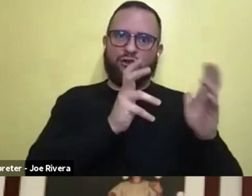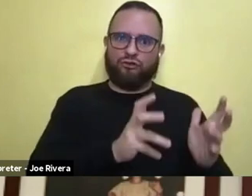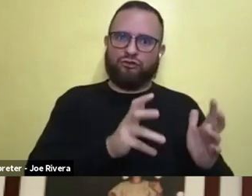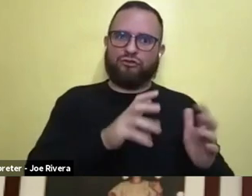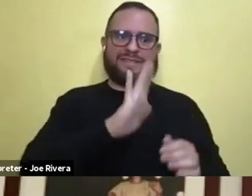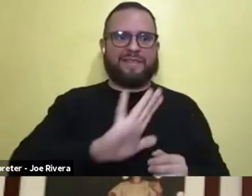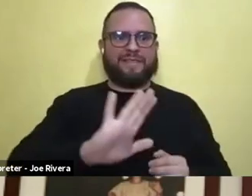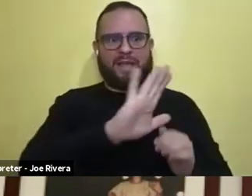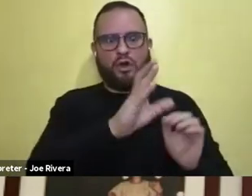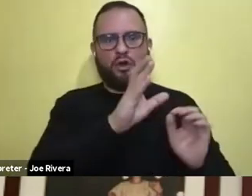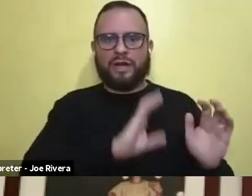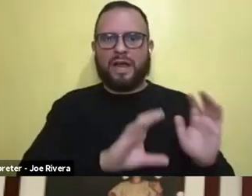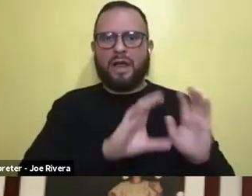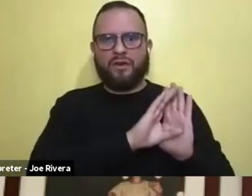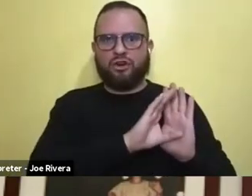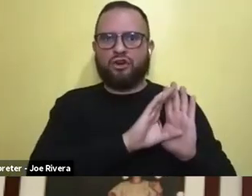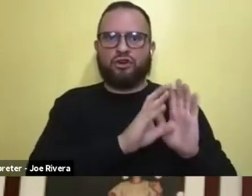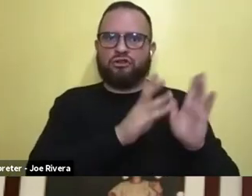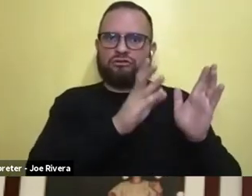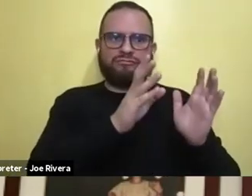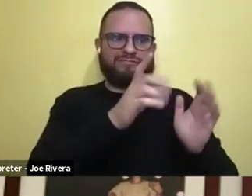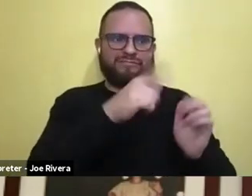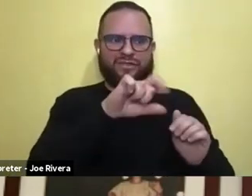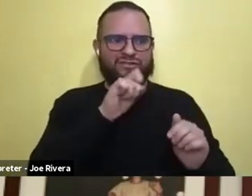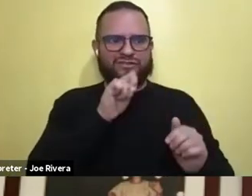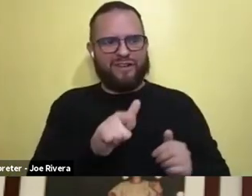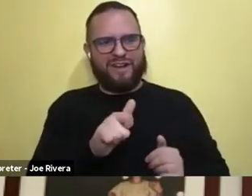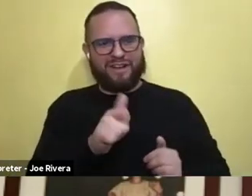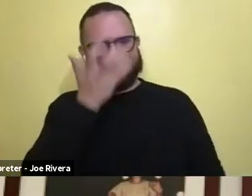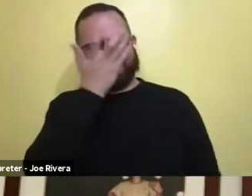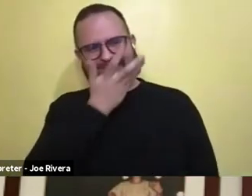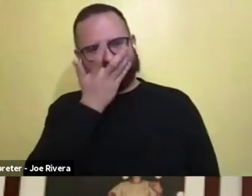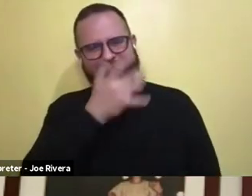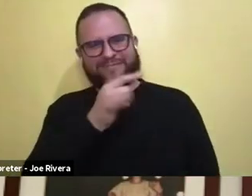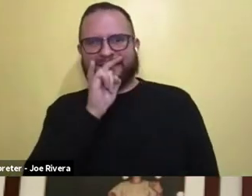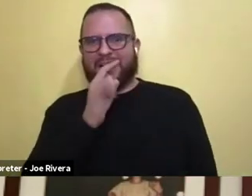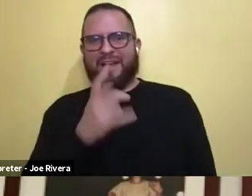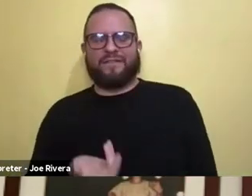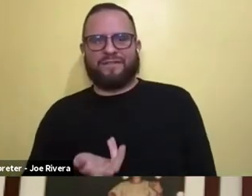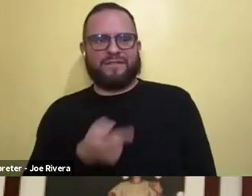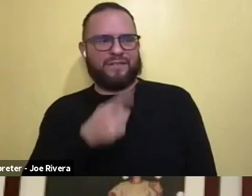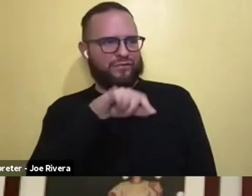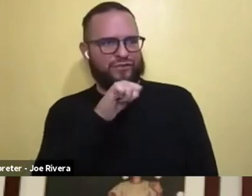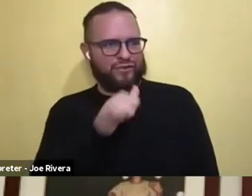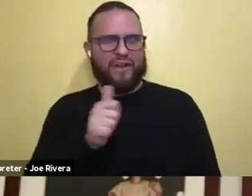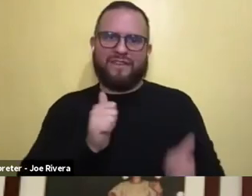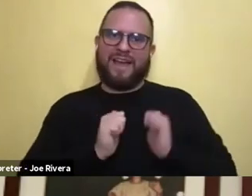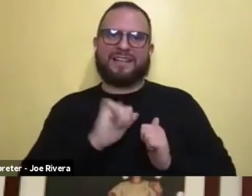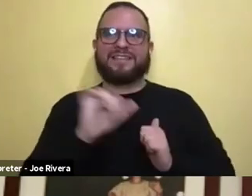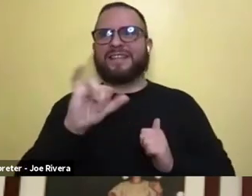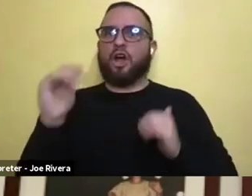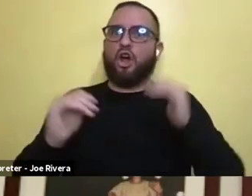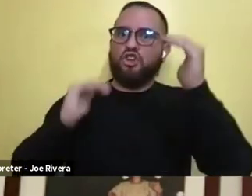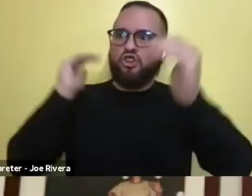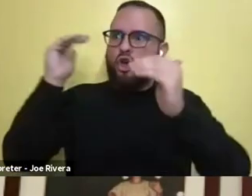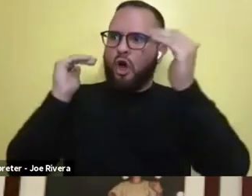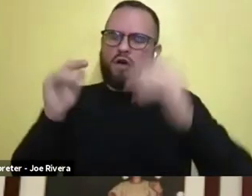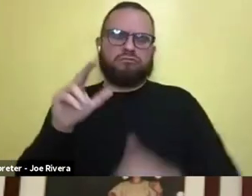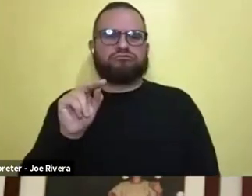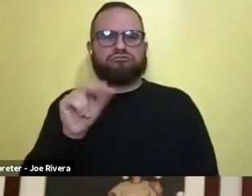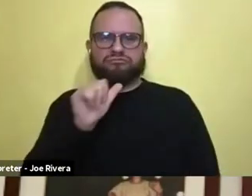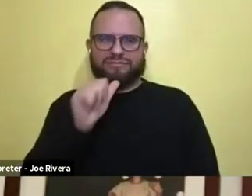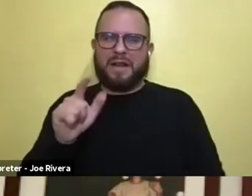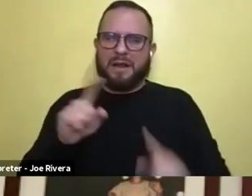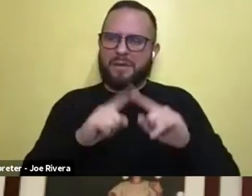childlike, you know, um, they're, and they're not acting like super adults either, but there's a